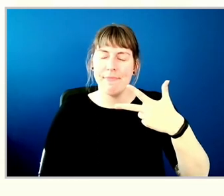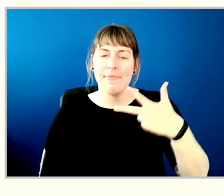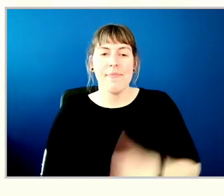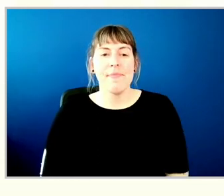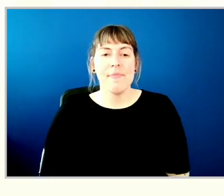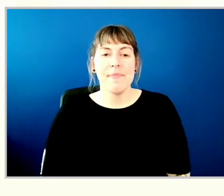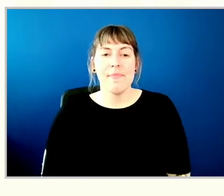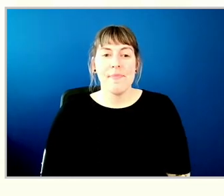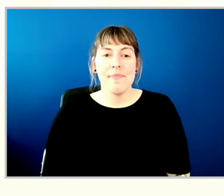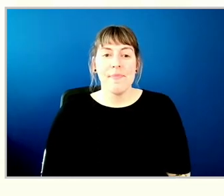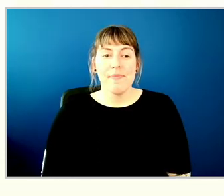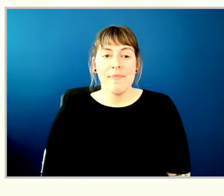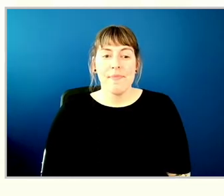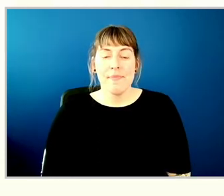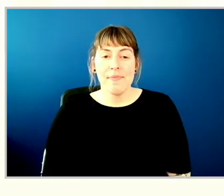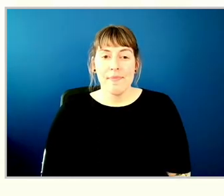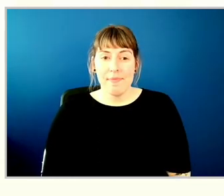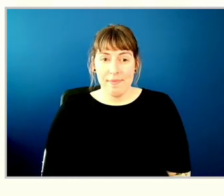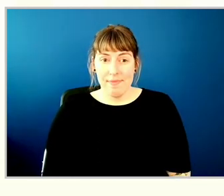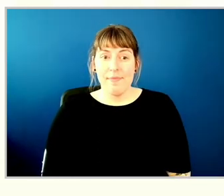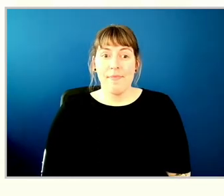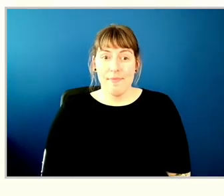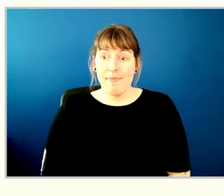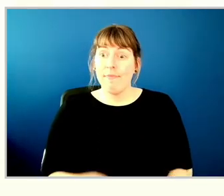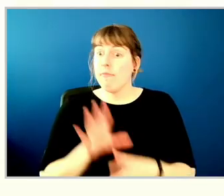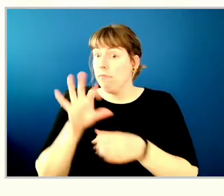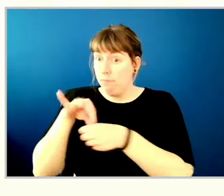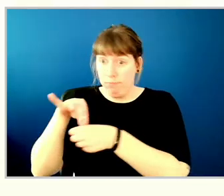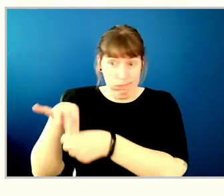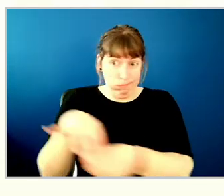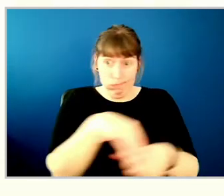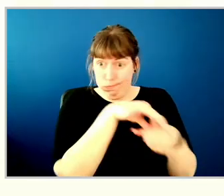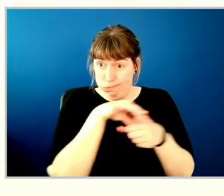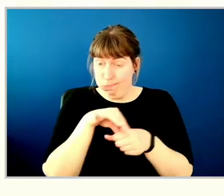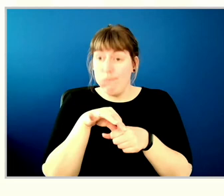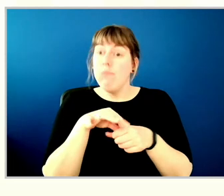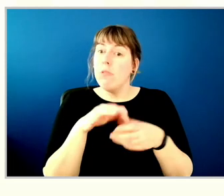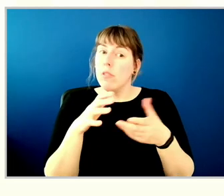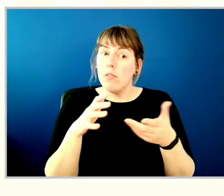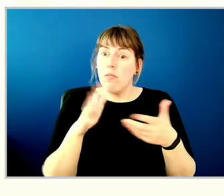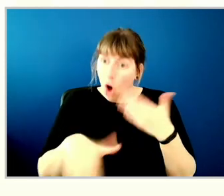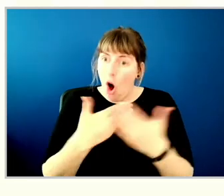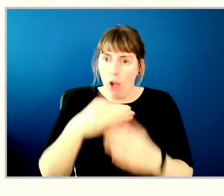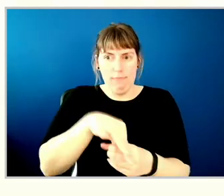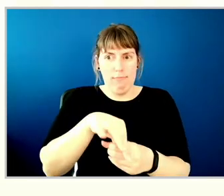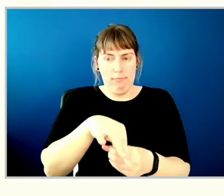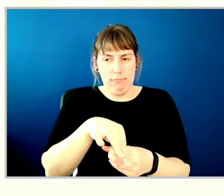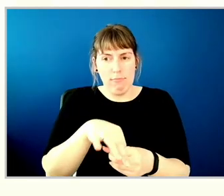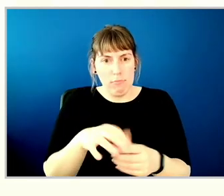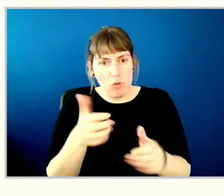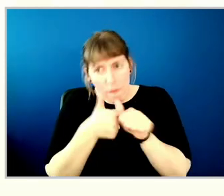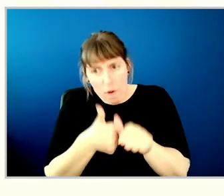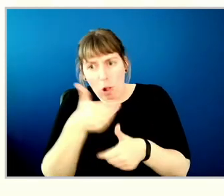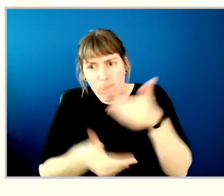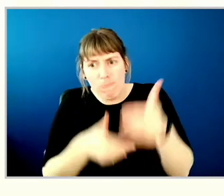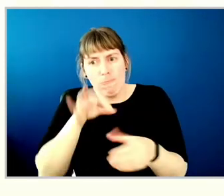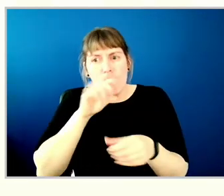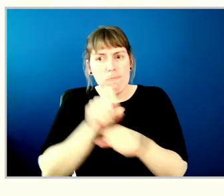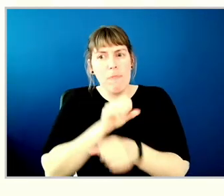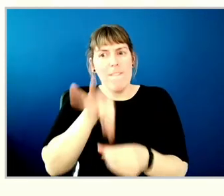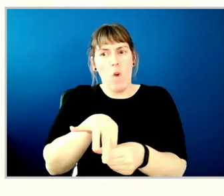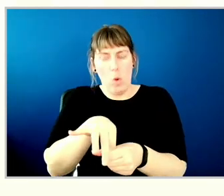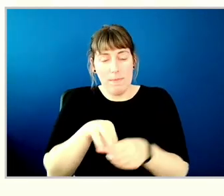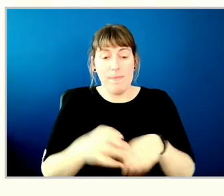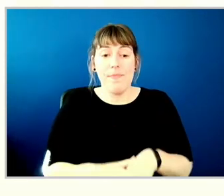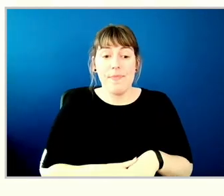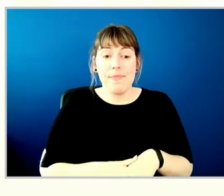To close the count, we will want all members to respond, so please make sure you are following along and voting. You'll have up to